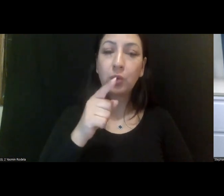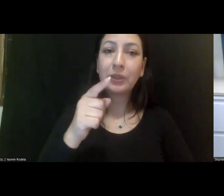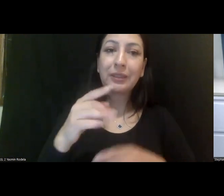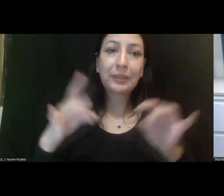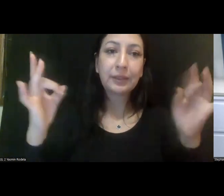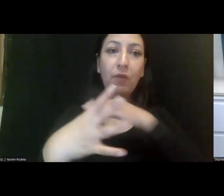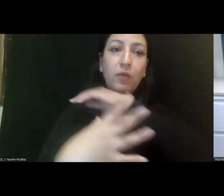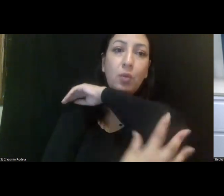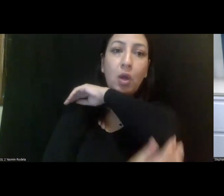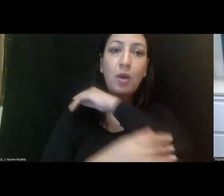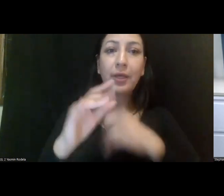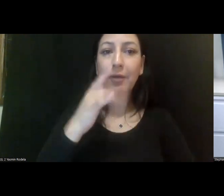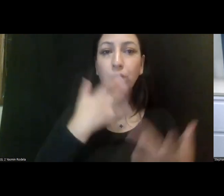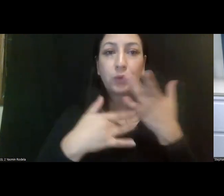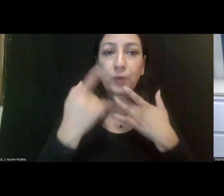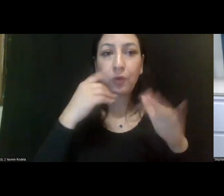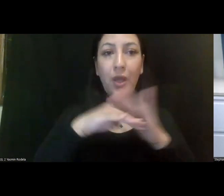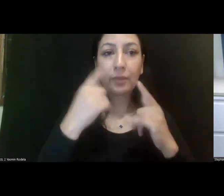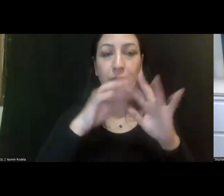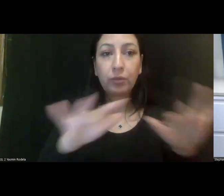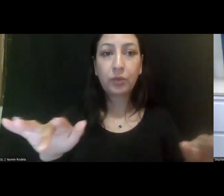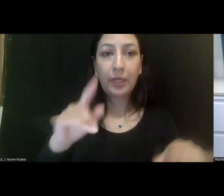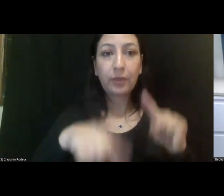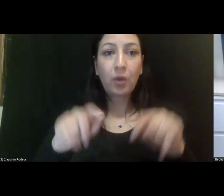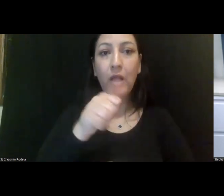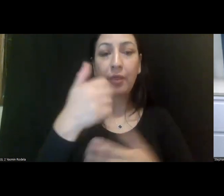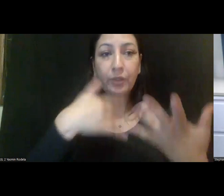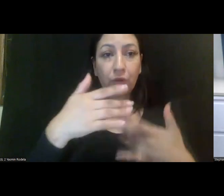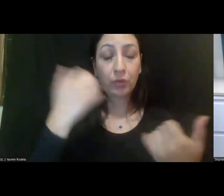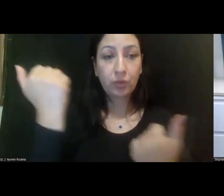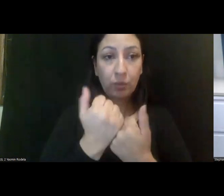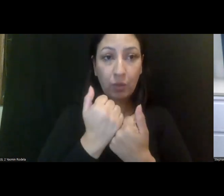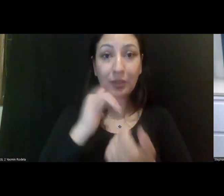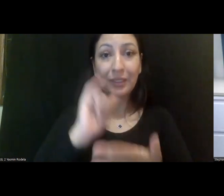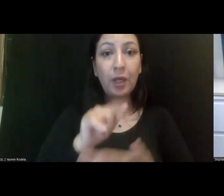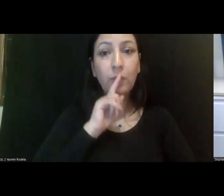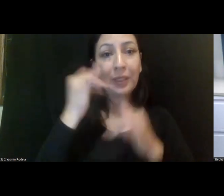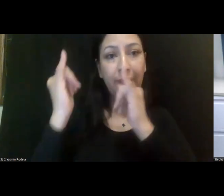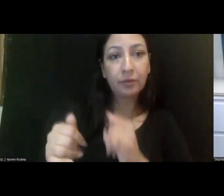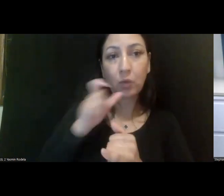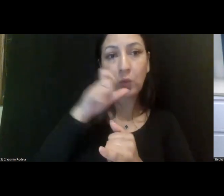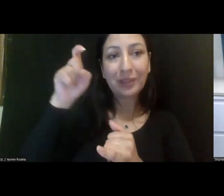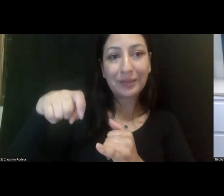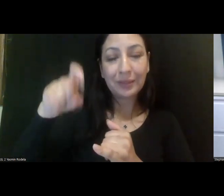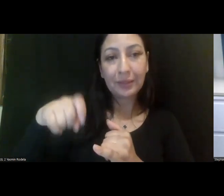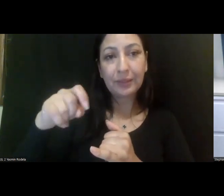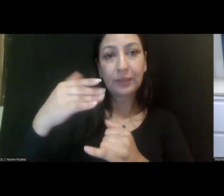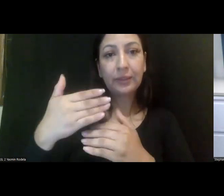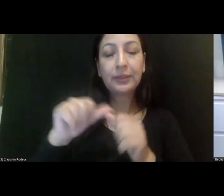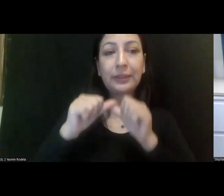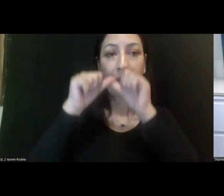um, and lack of access to a variety of other social supports. Um, that these are individuals who need, um, um,